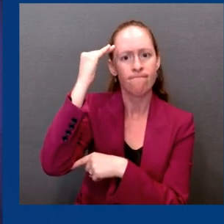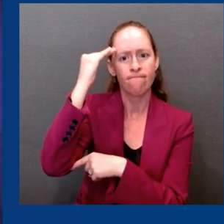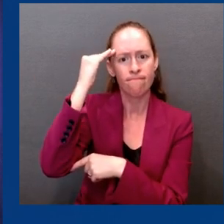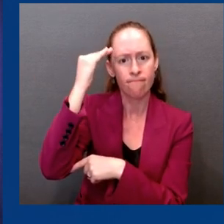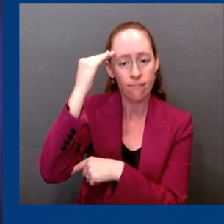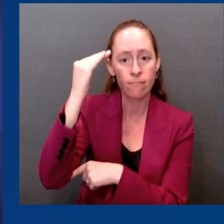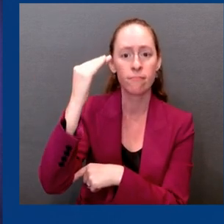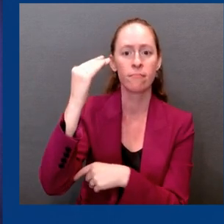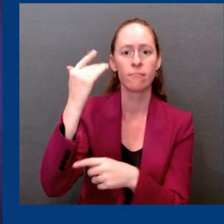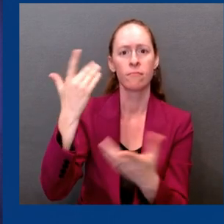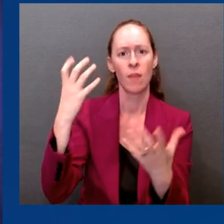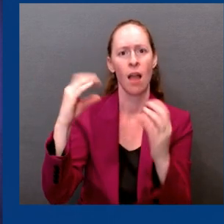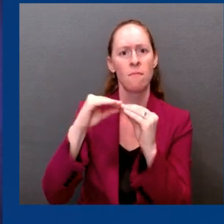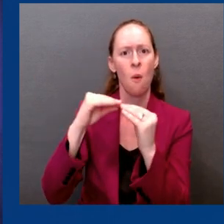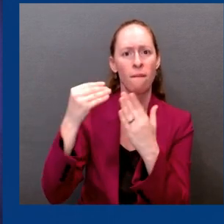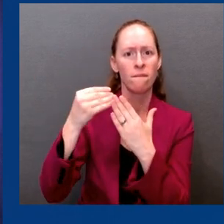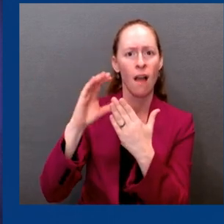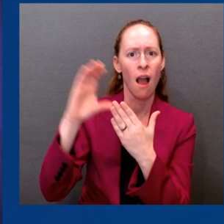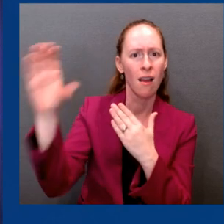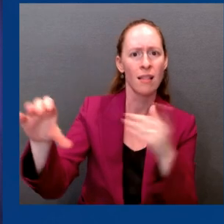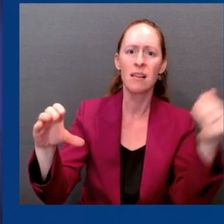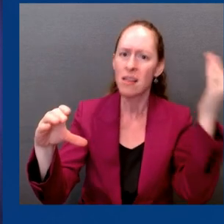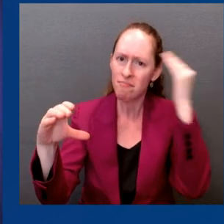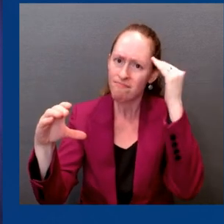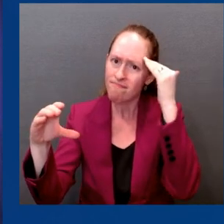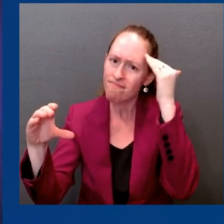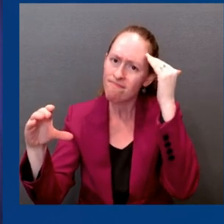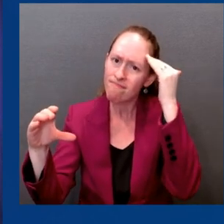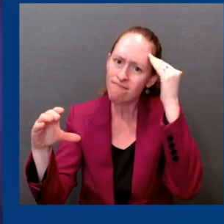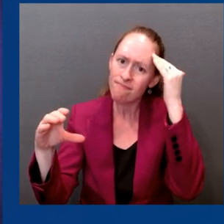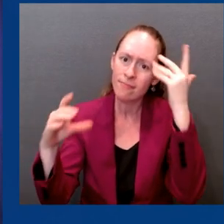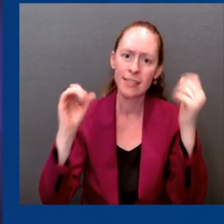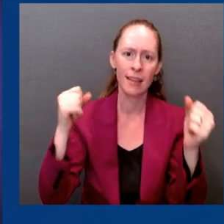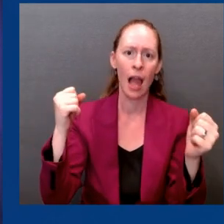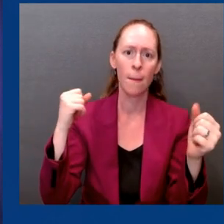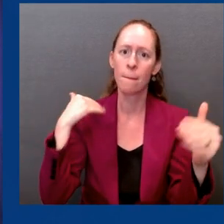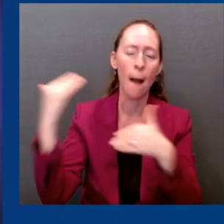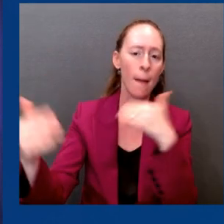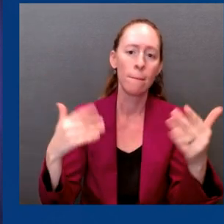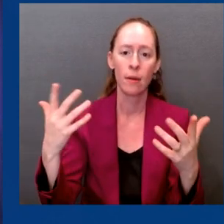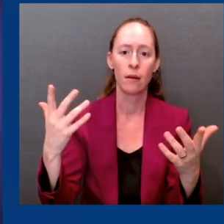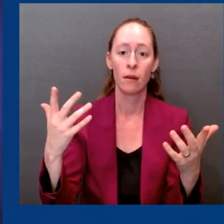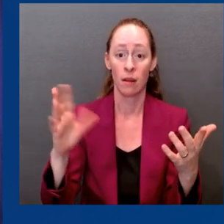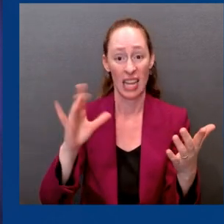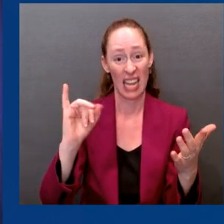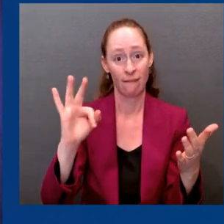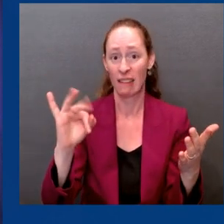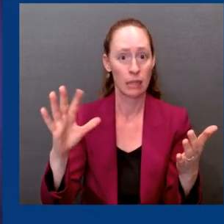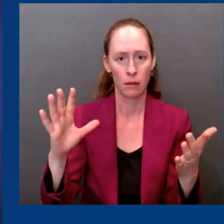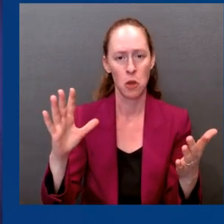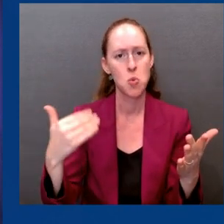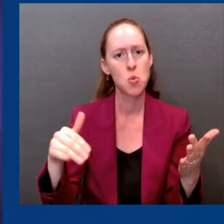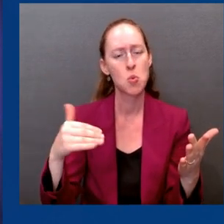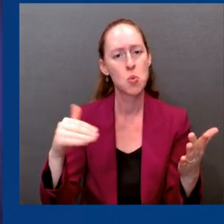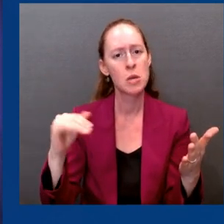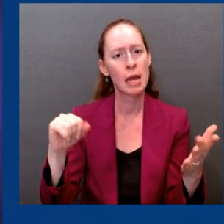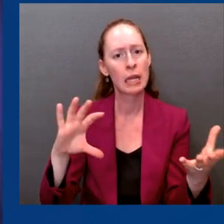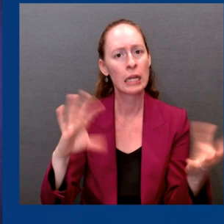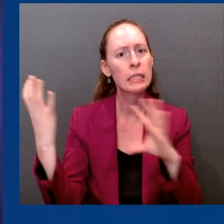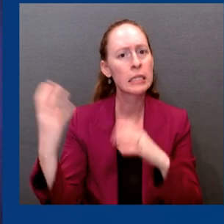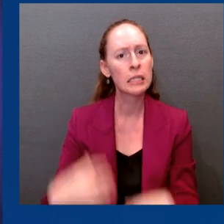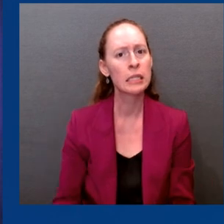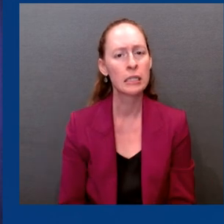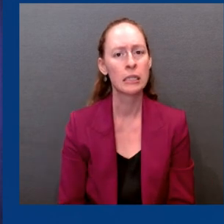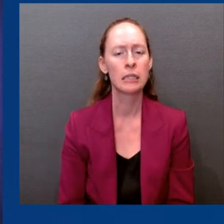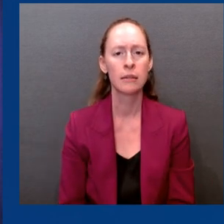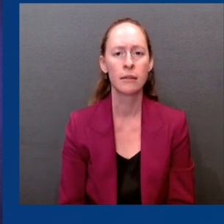backwards. That's what we are committed to making sure doesn't happen. So, yeah, those conversations have been ongoing. Mr. Secretary, I don't know if you want to add anything to that. Secretary I will